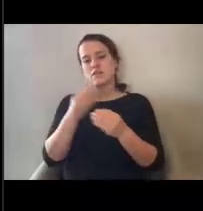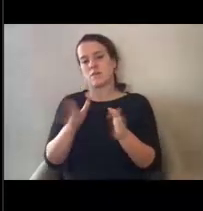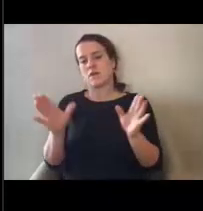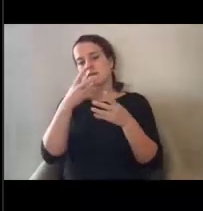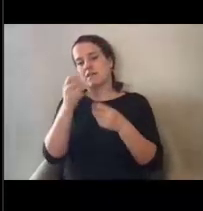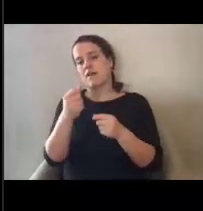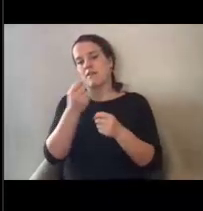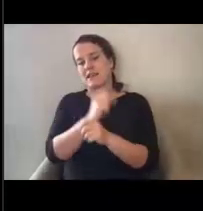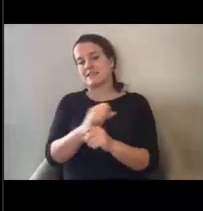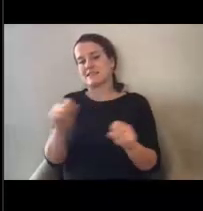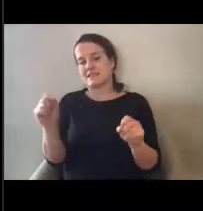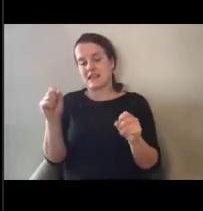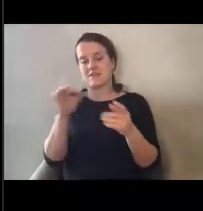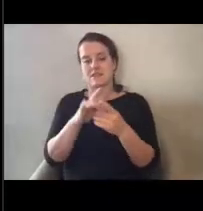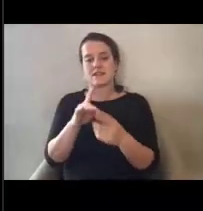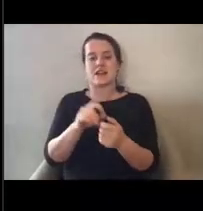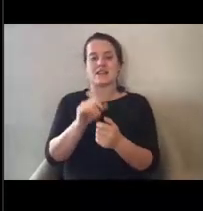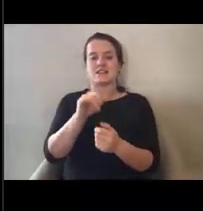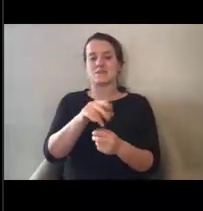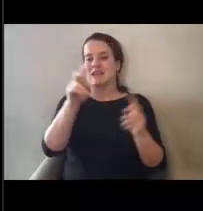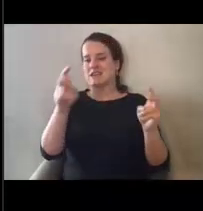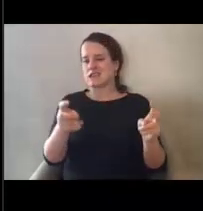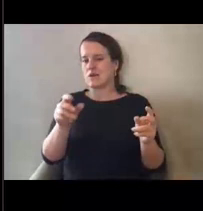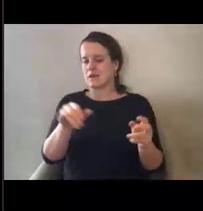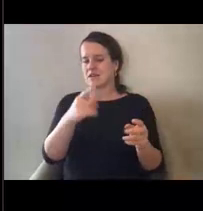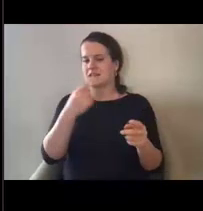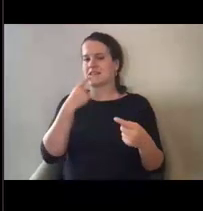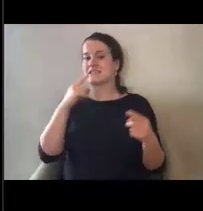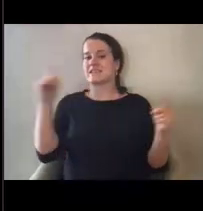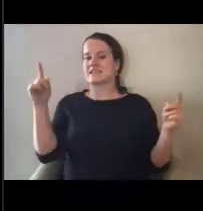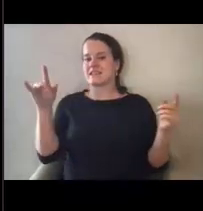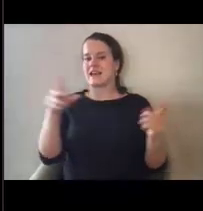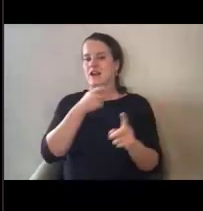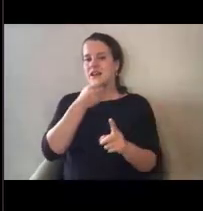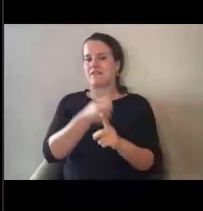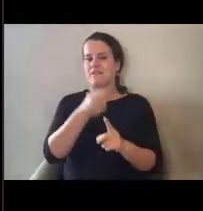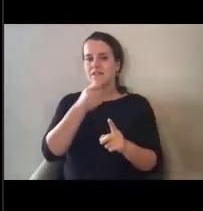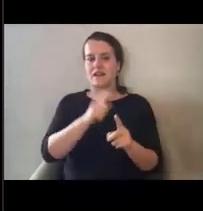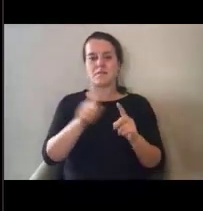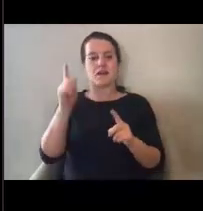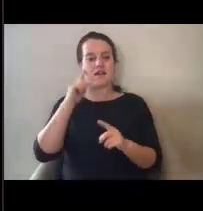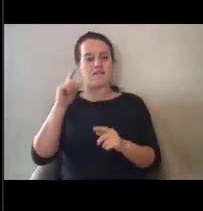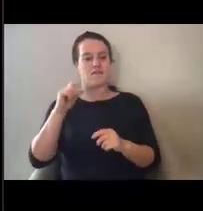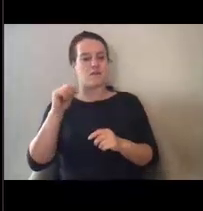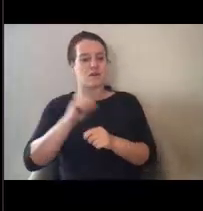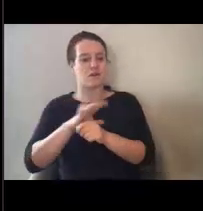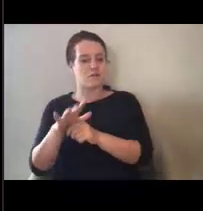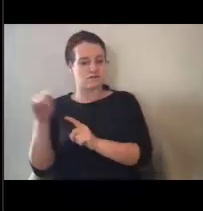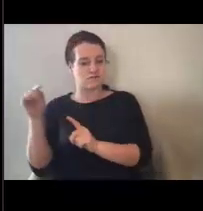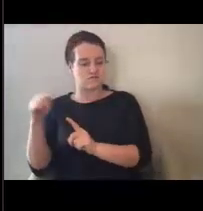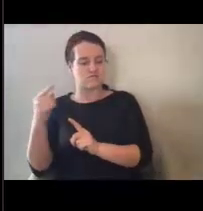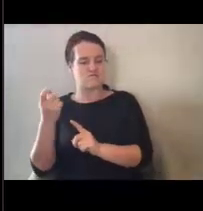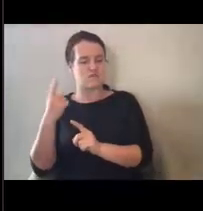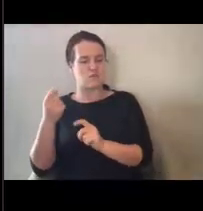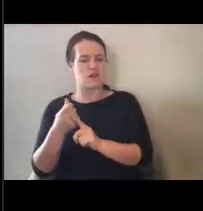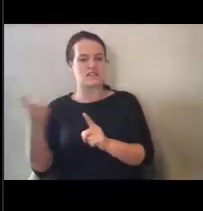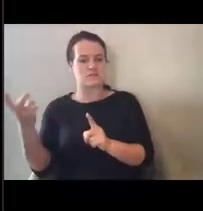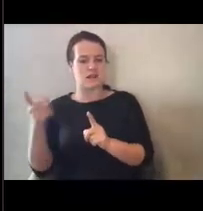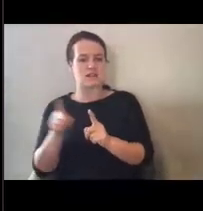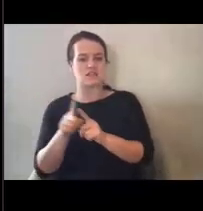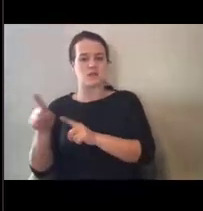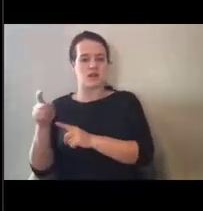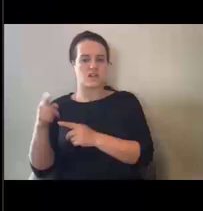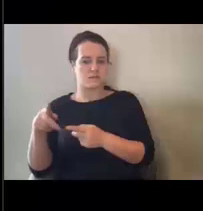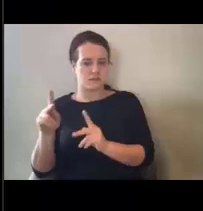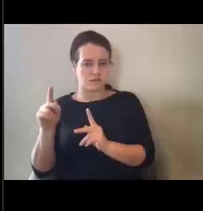to the public related to that declared event. Um, but for COVID-19, we're expanding that a little bit to also allow,